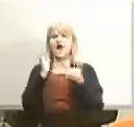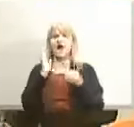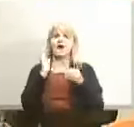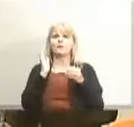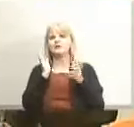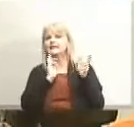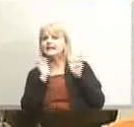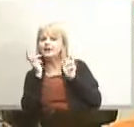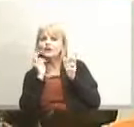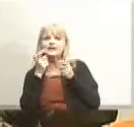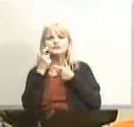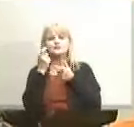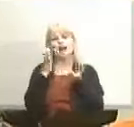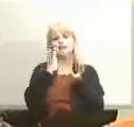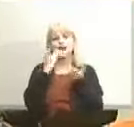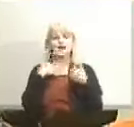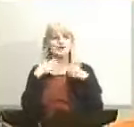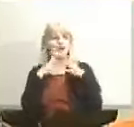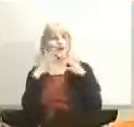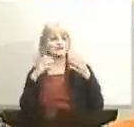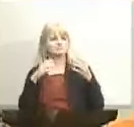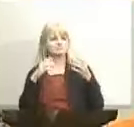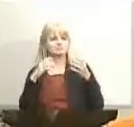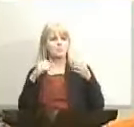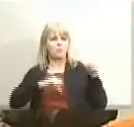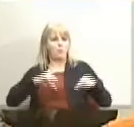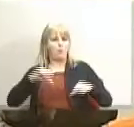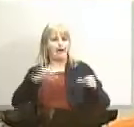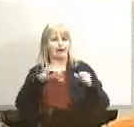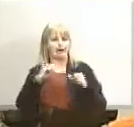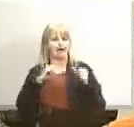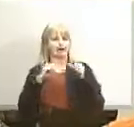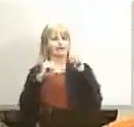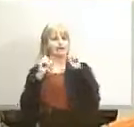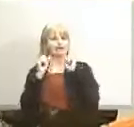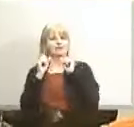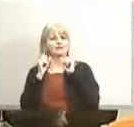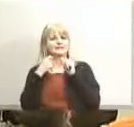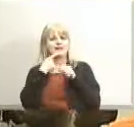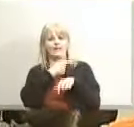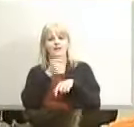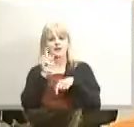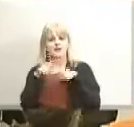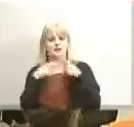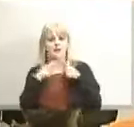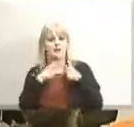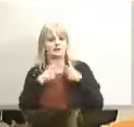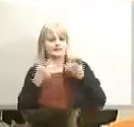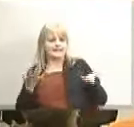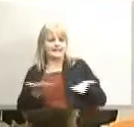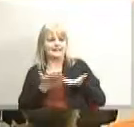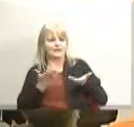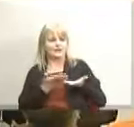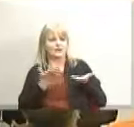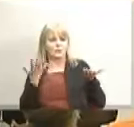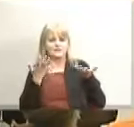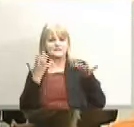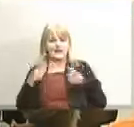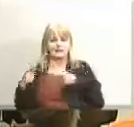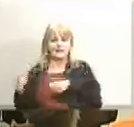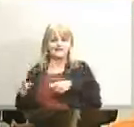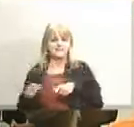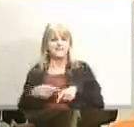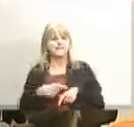about about what's going on here great thank you linda um i would like to request from cordelia